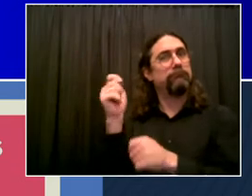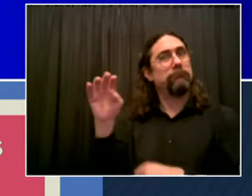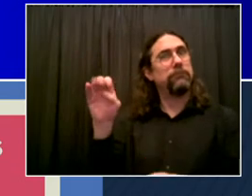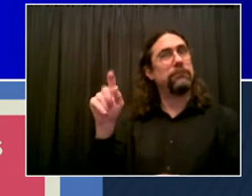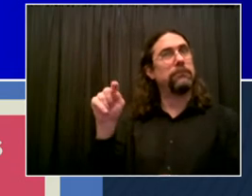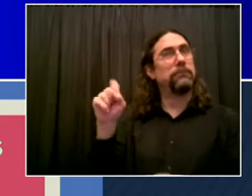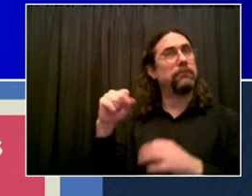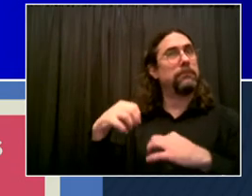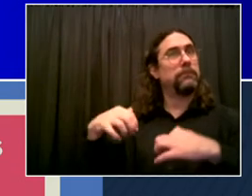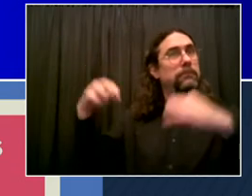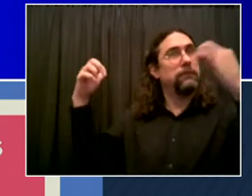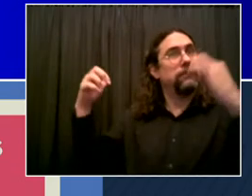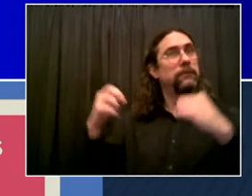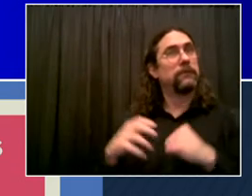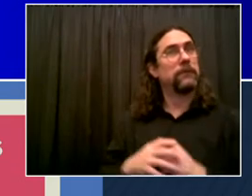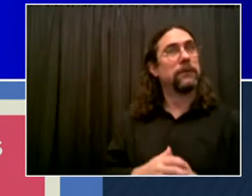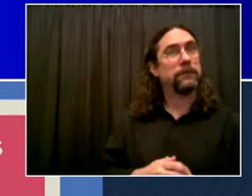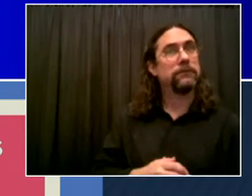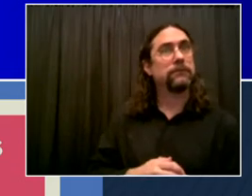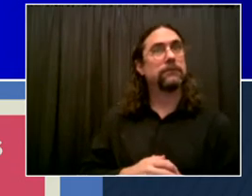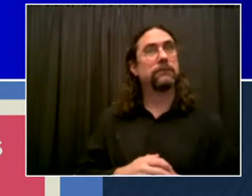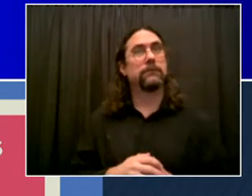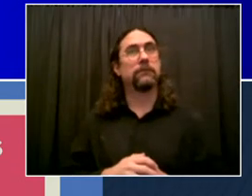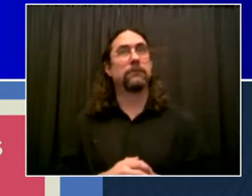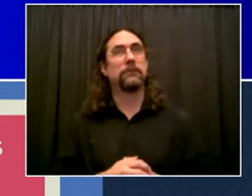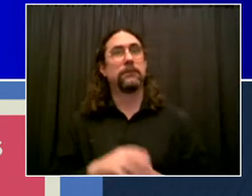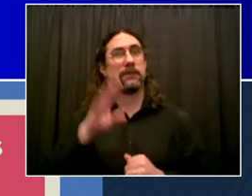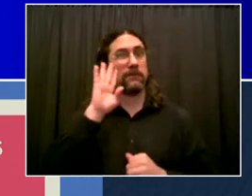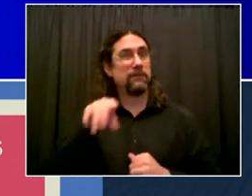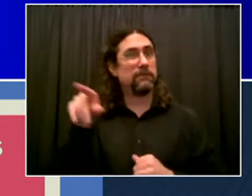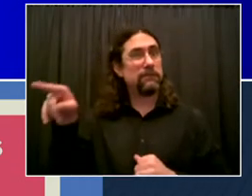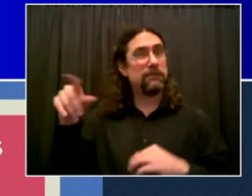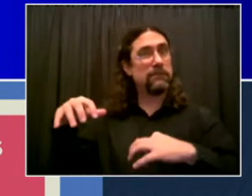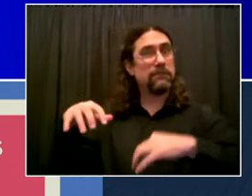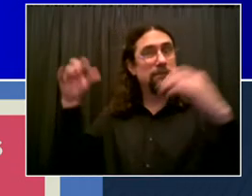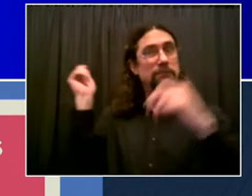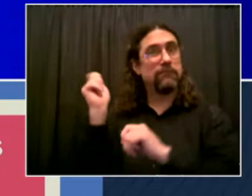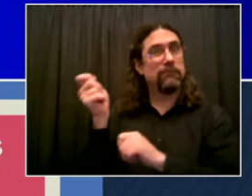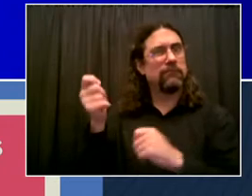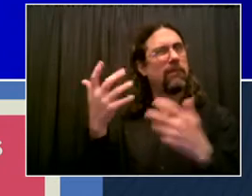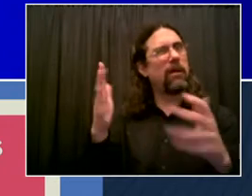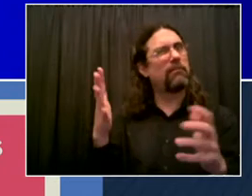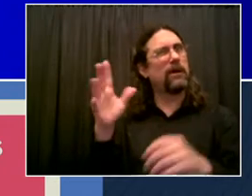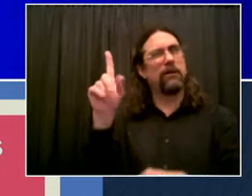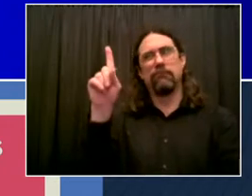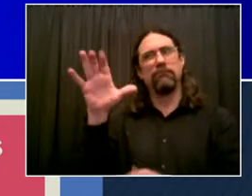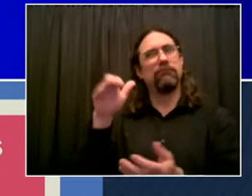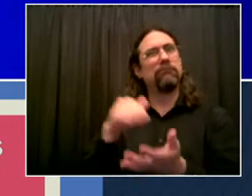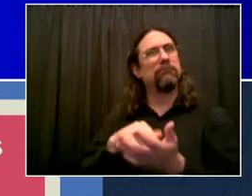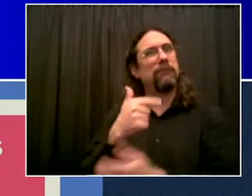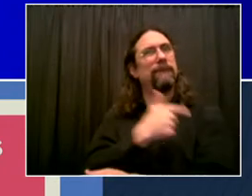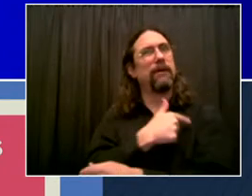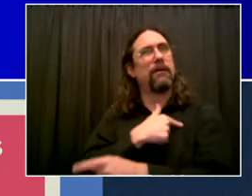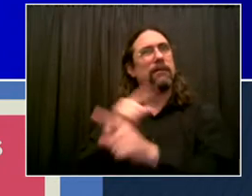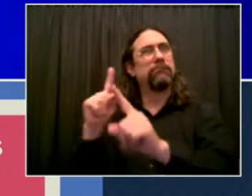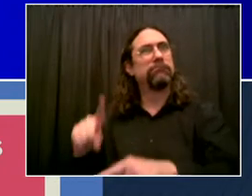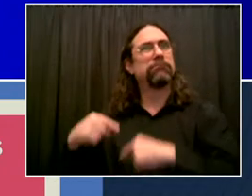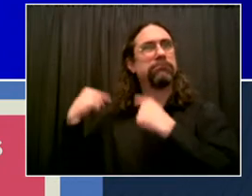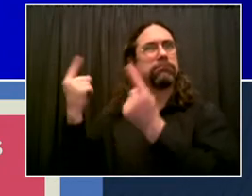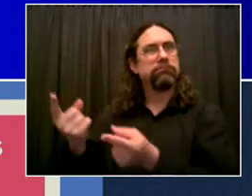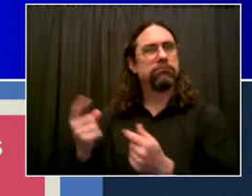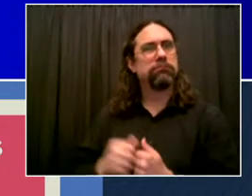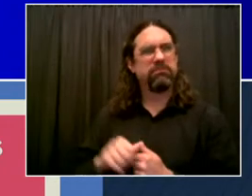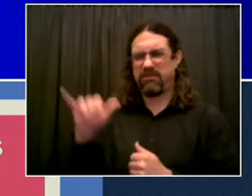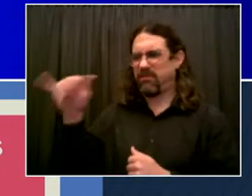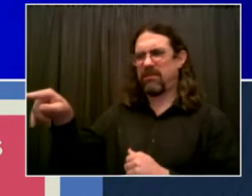Absolutely amazing. And now we're going to make it easy for folks to just come on over, get a shot, and keep moving. So what a great